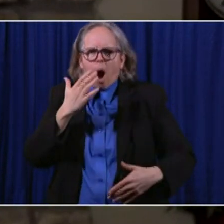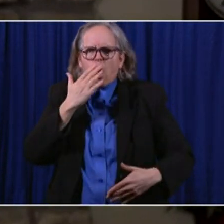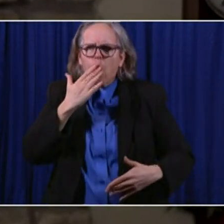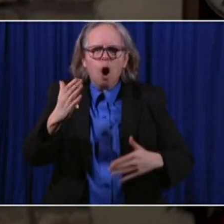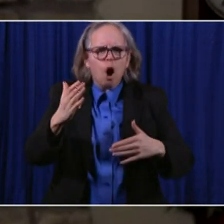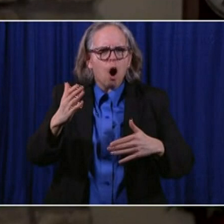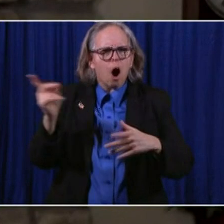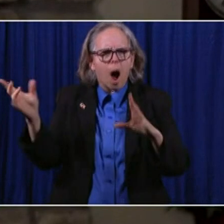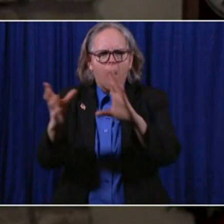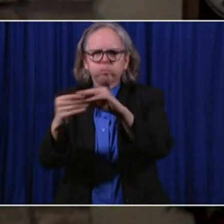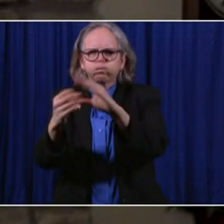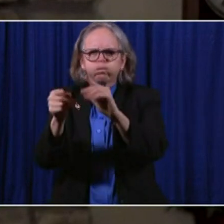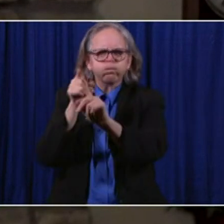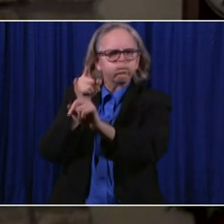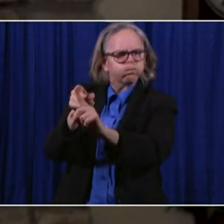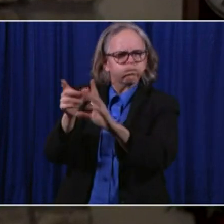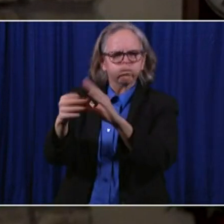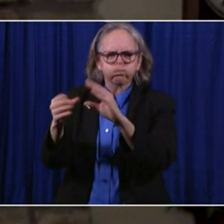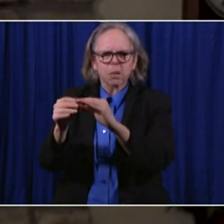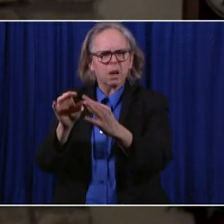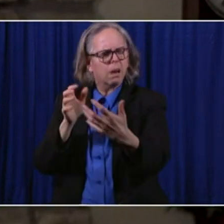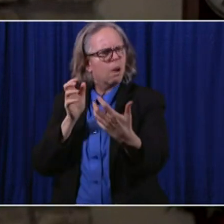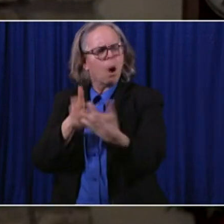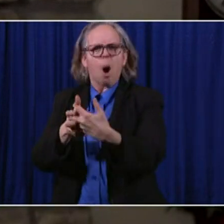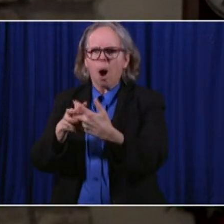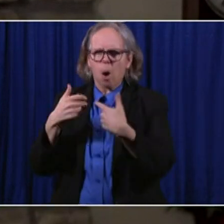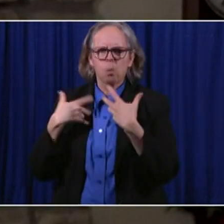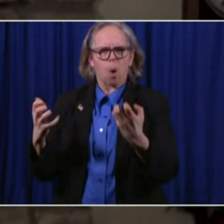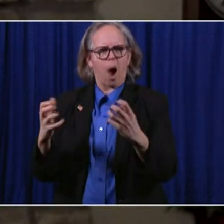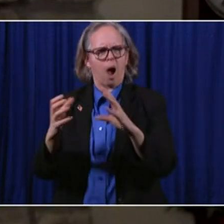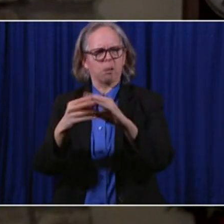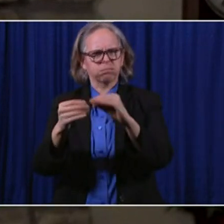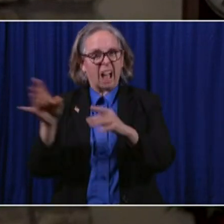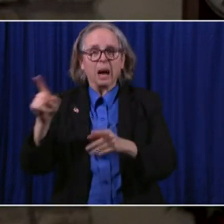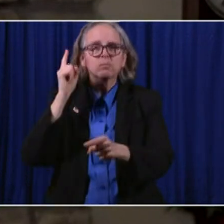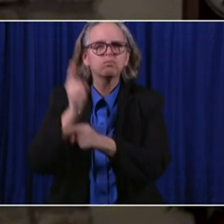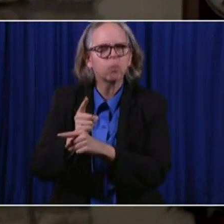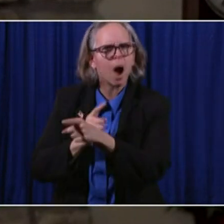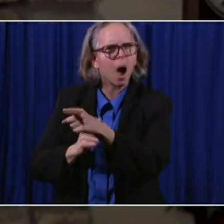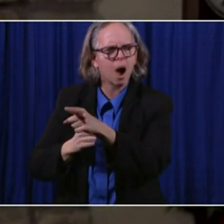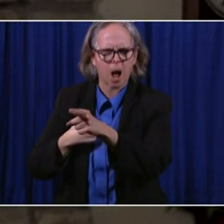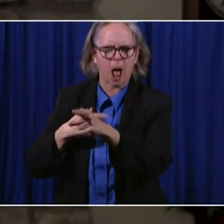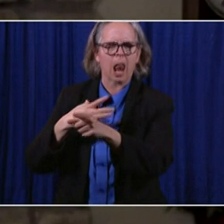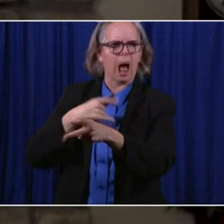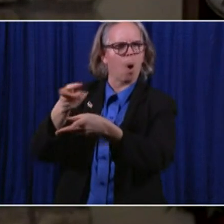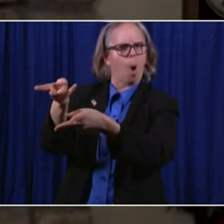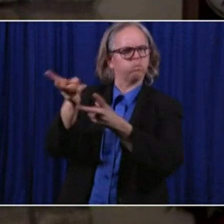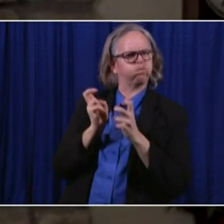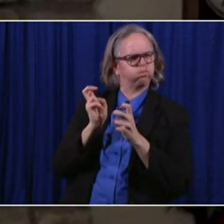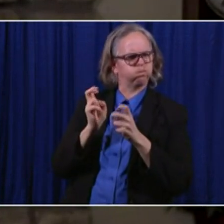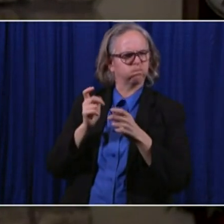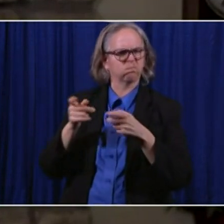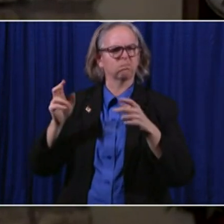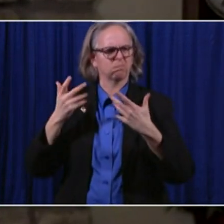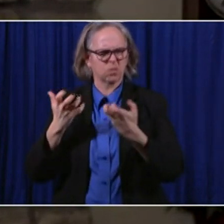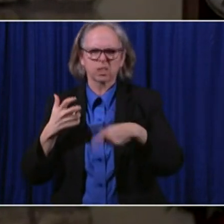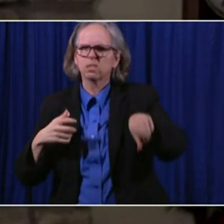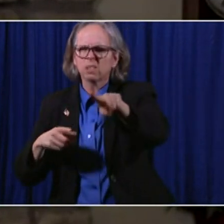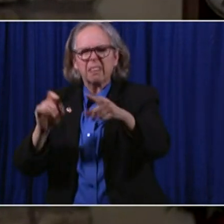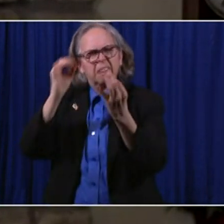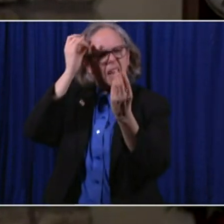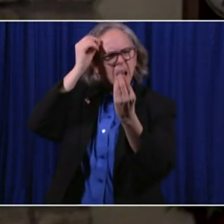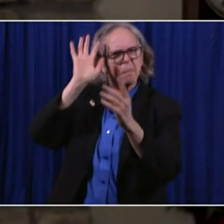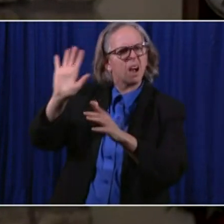very apt. Very correct. And something that we all need to think about. And I'll quote.